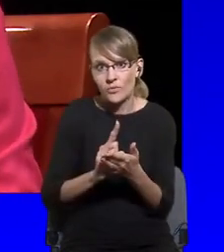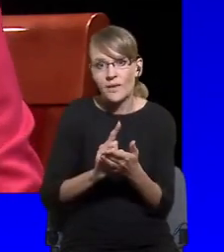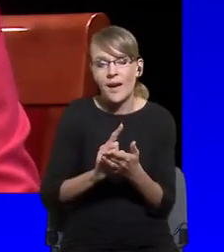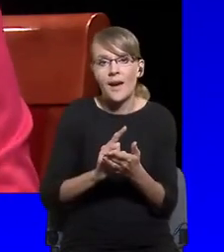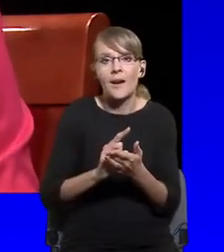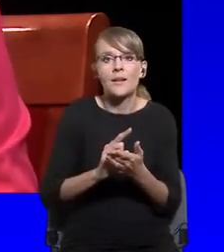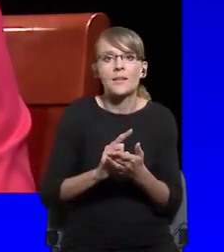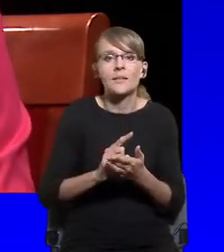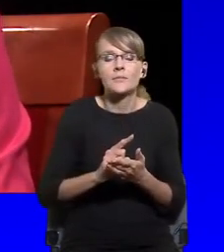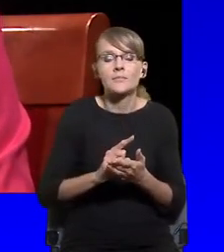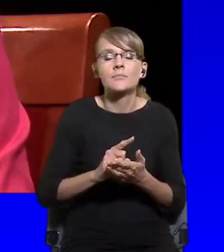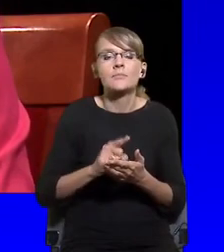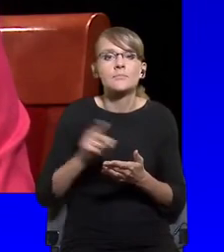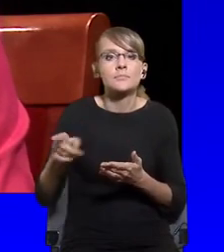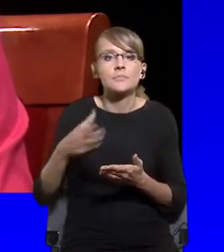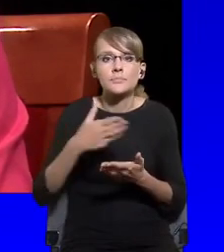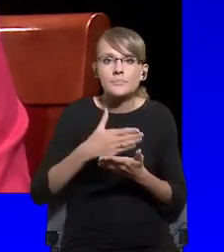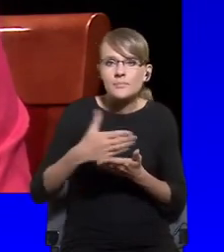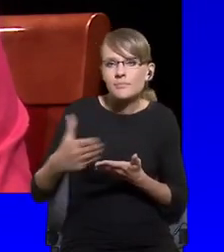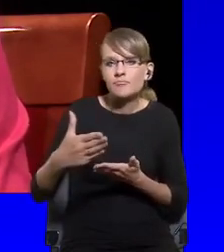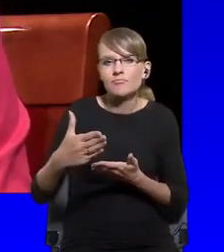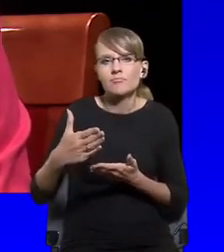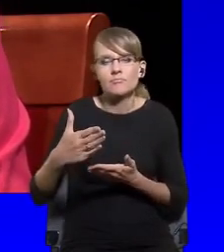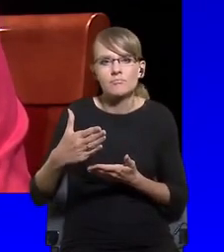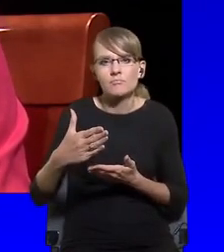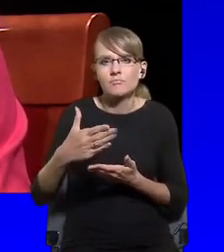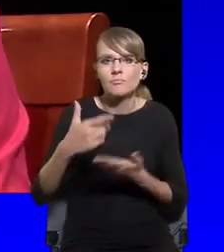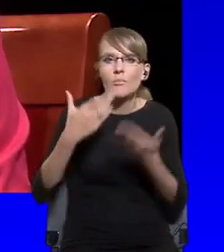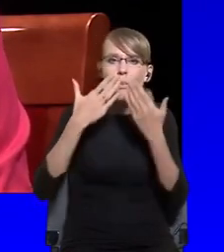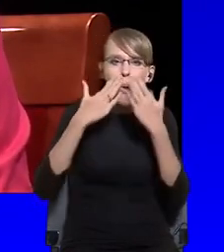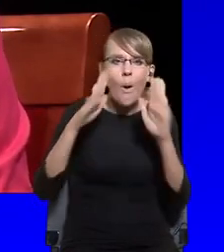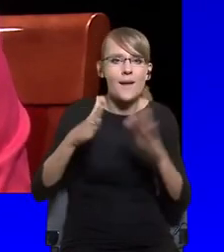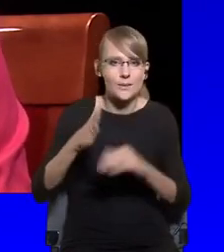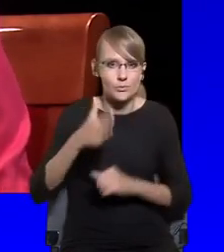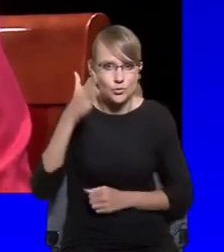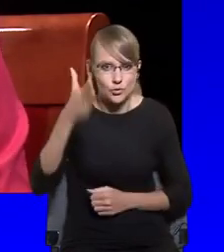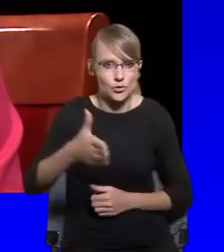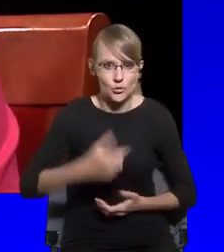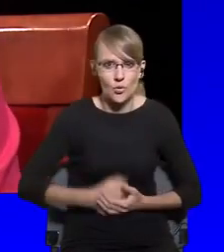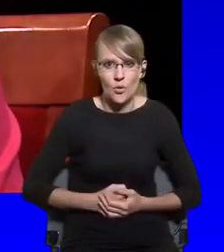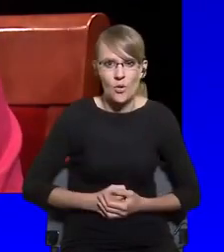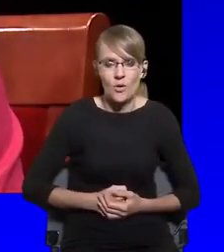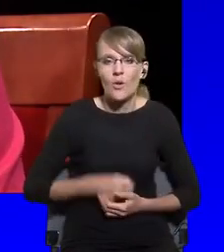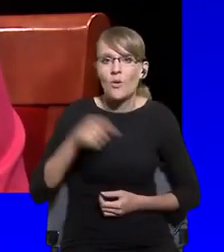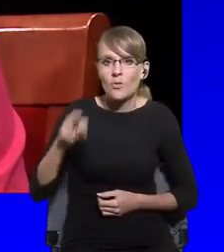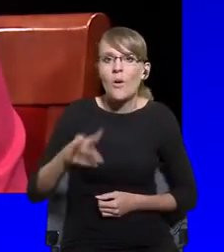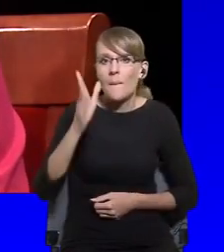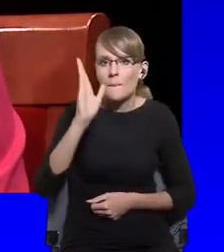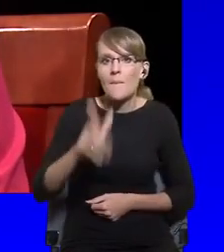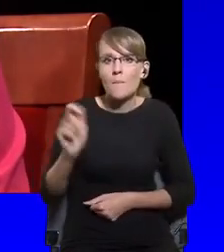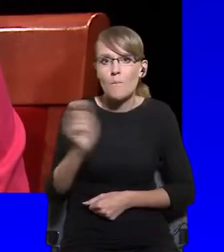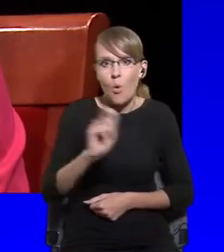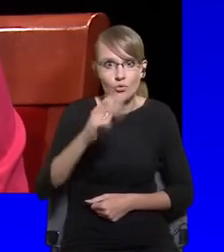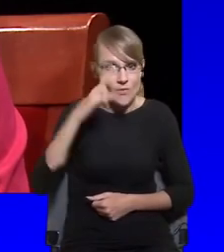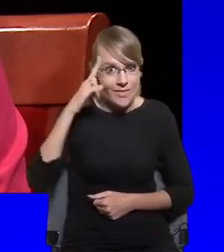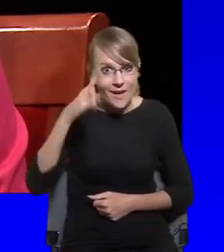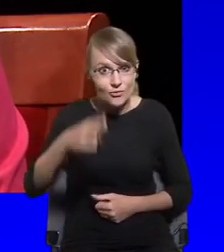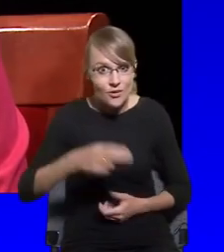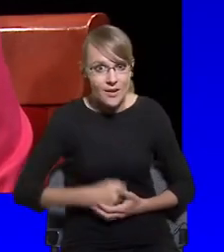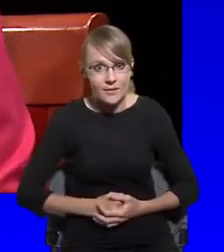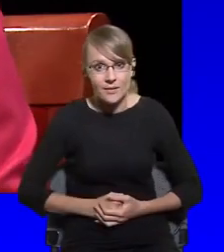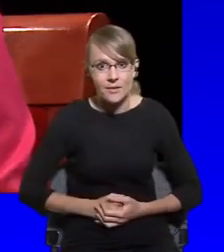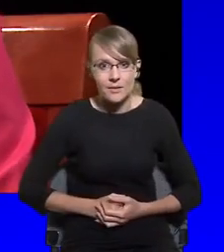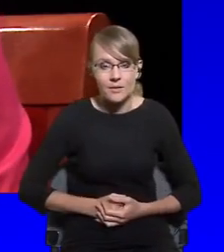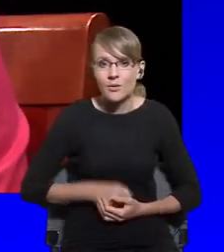is not filled with dark depths, but is rather a source of hope. At the end of the day, those